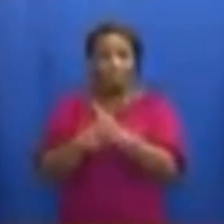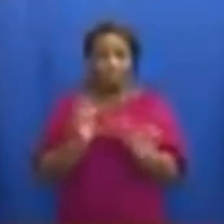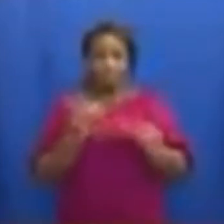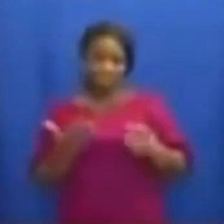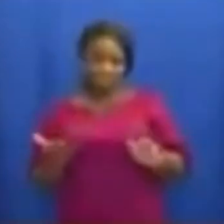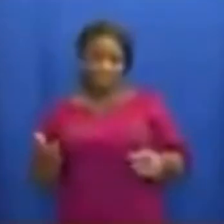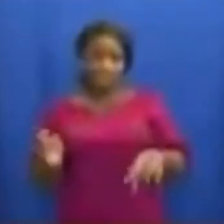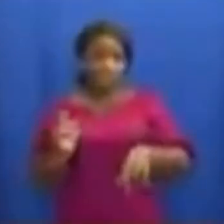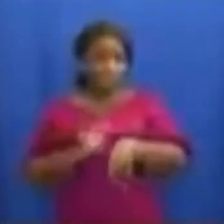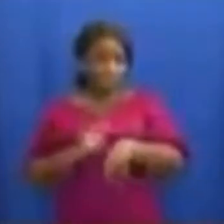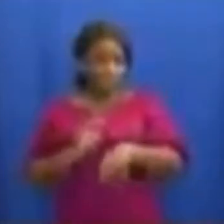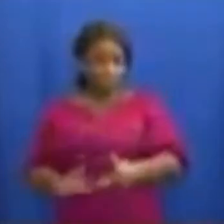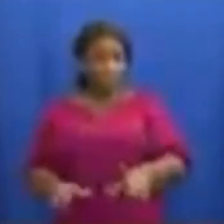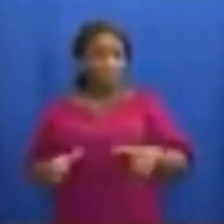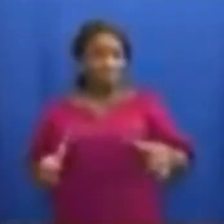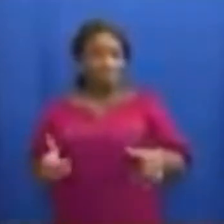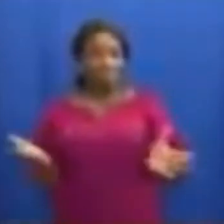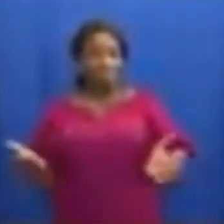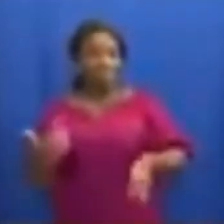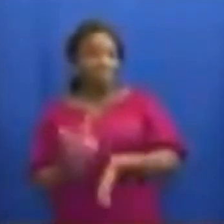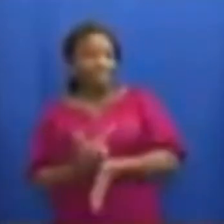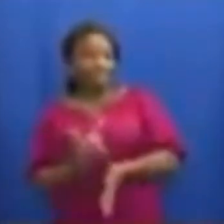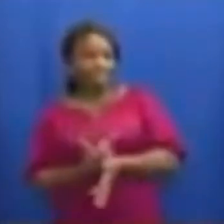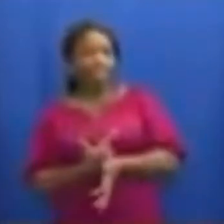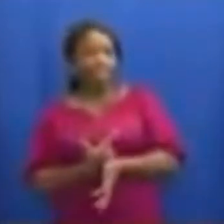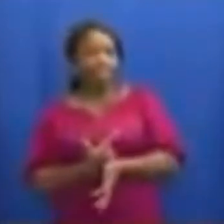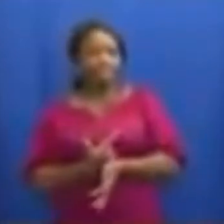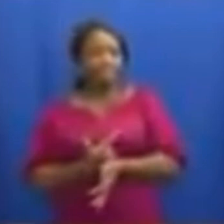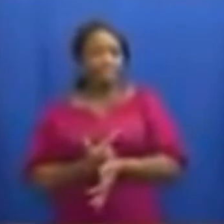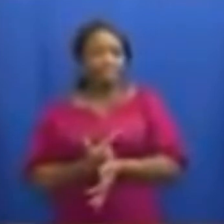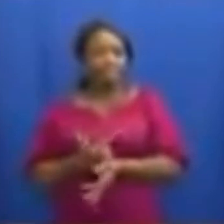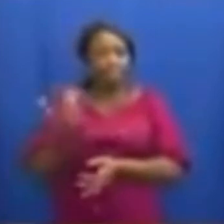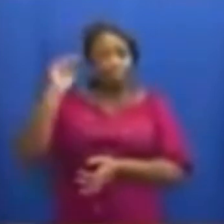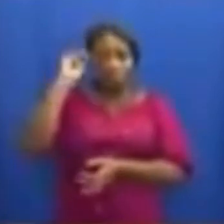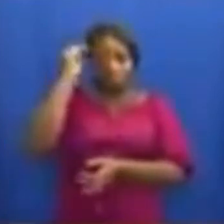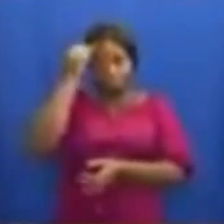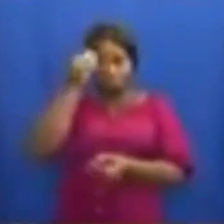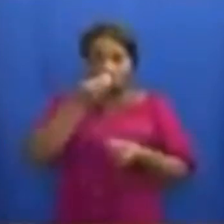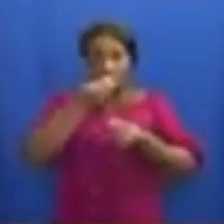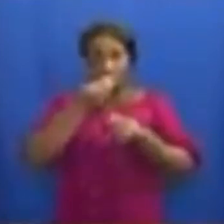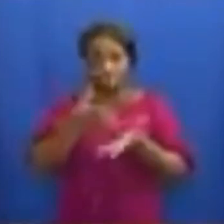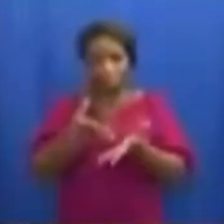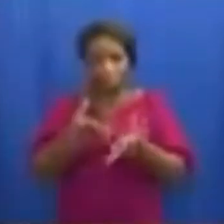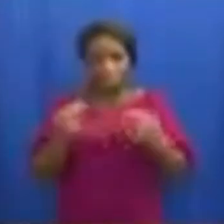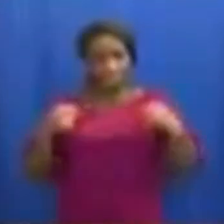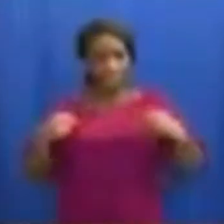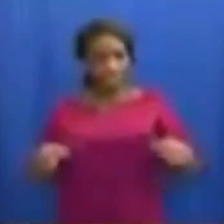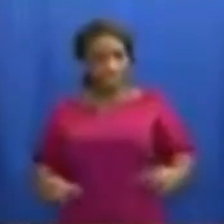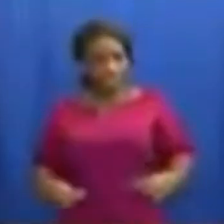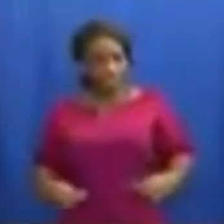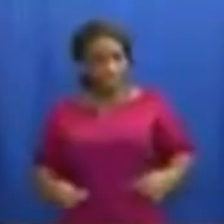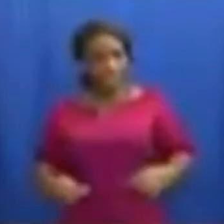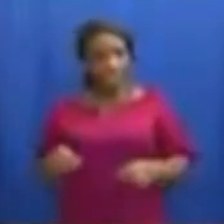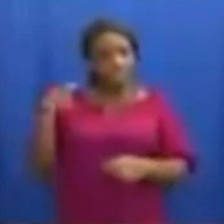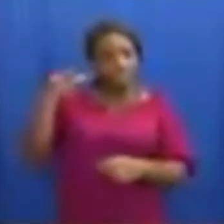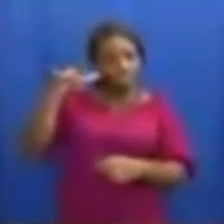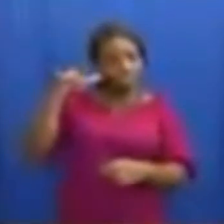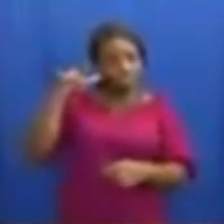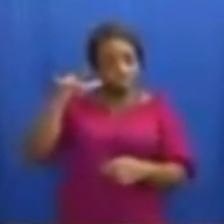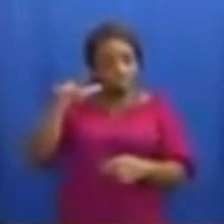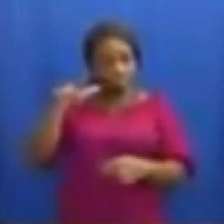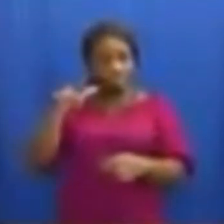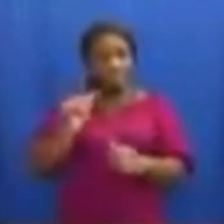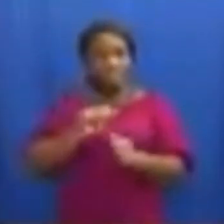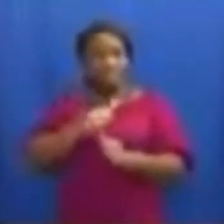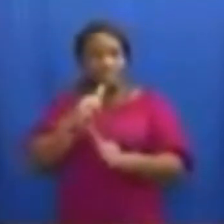during their stay in Ghana. The Ministers of Information, Health and Aviation and